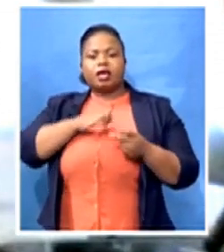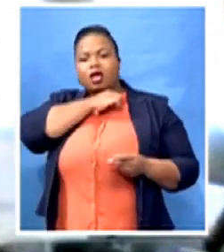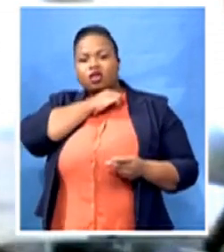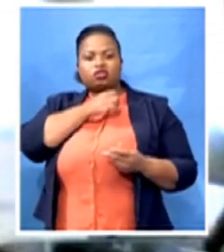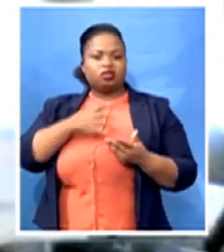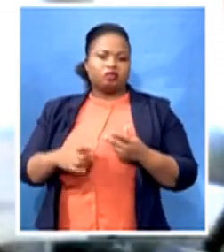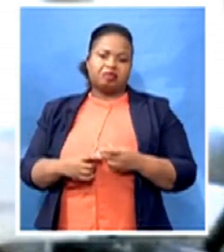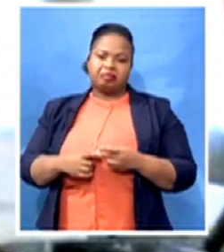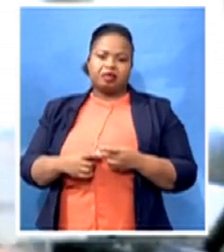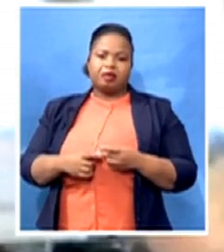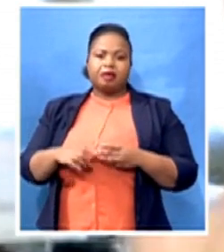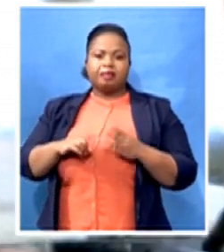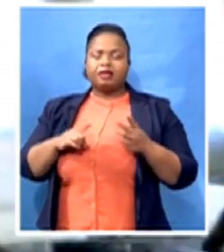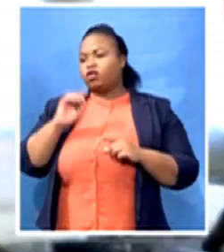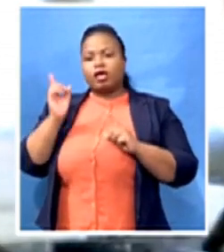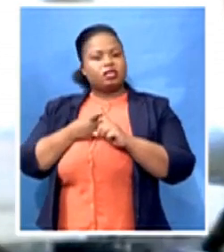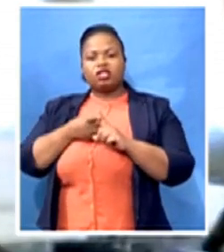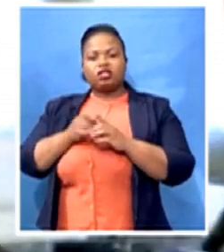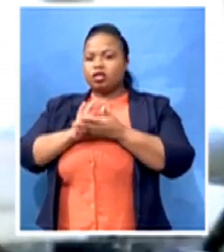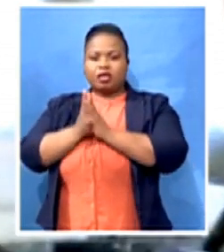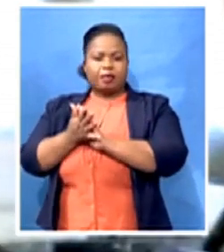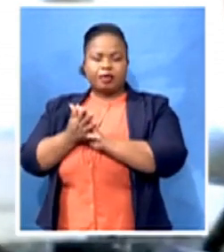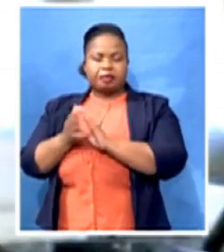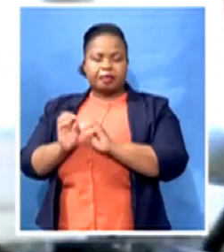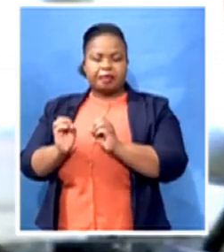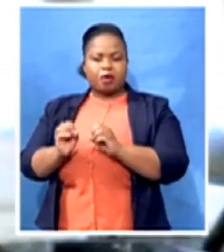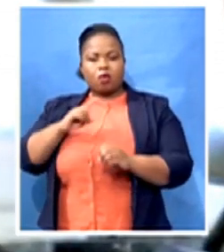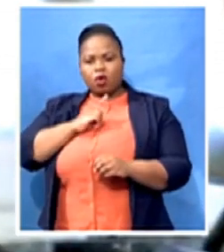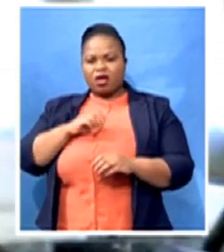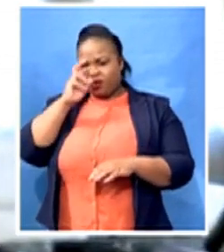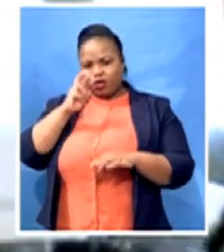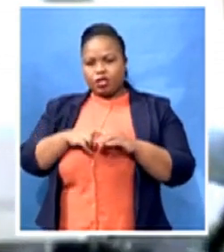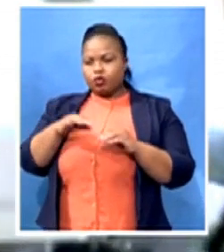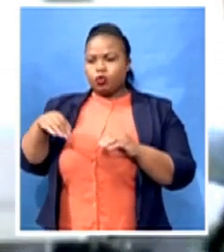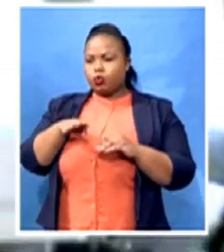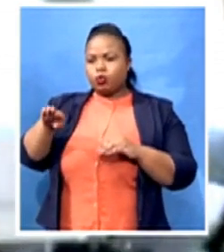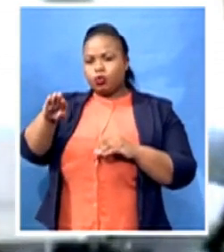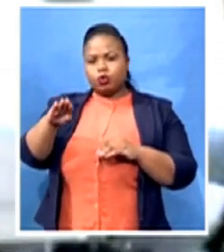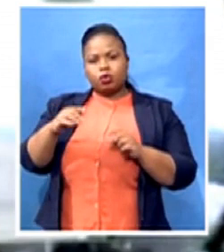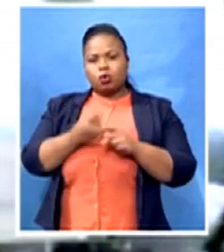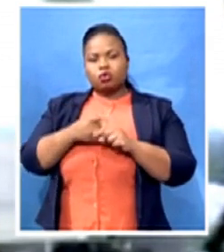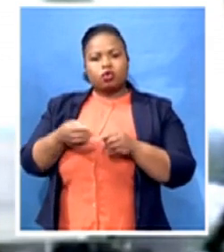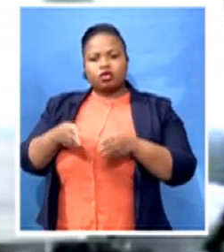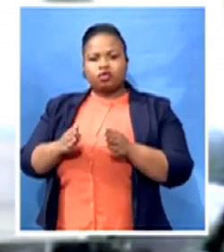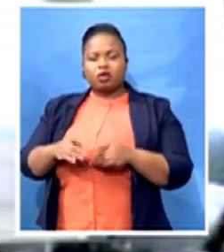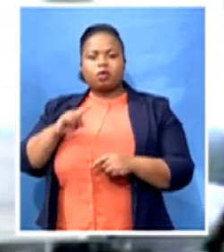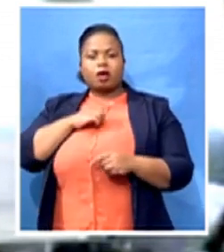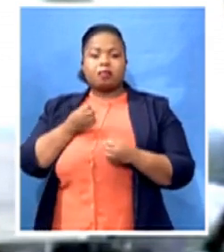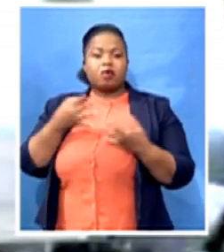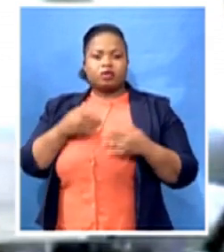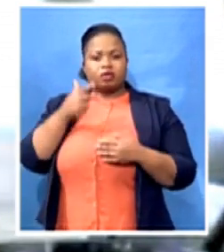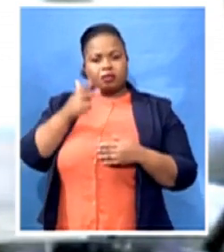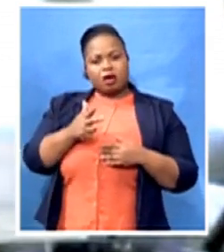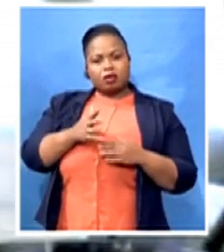damage element where, you know, the cars would be mostly in the garage, for example. So there are ways and